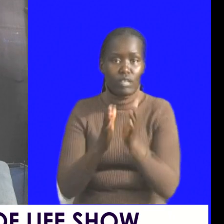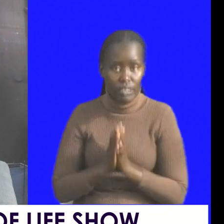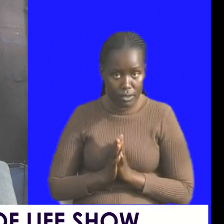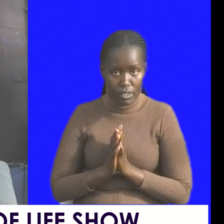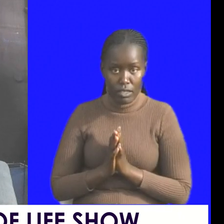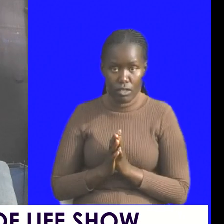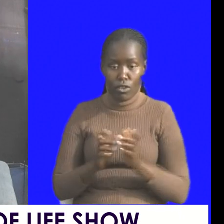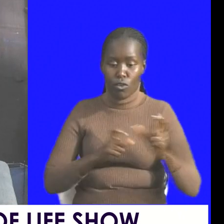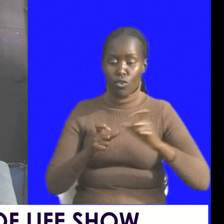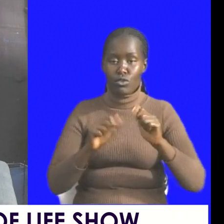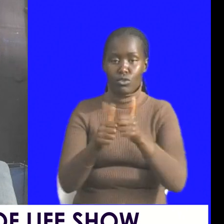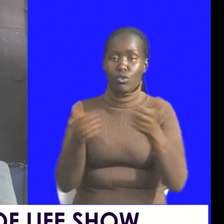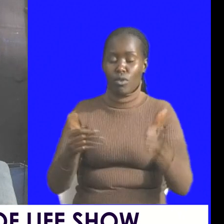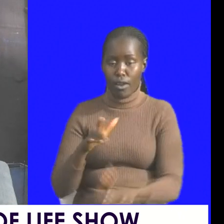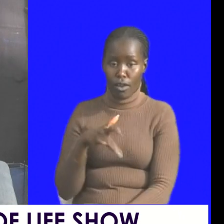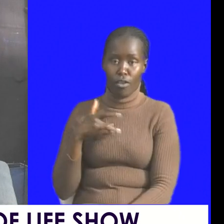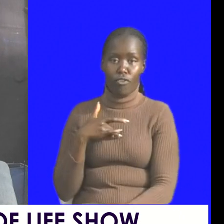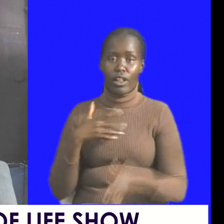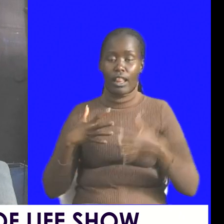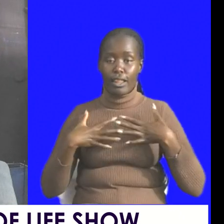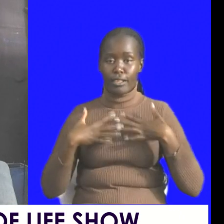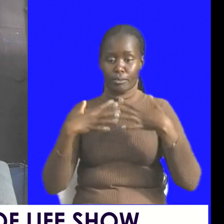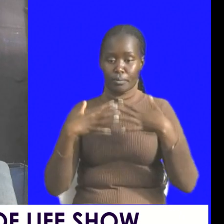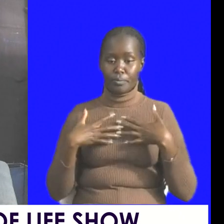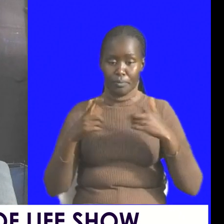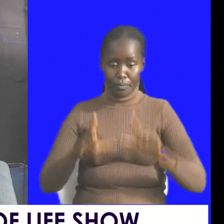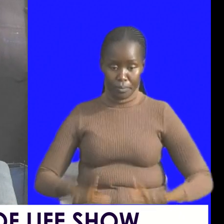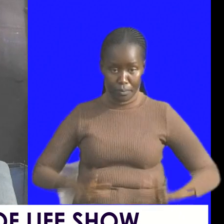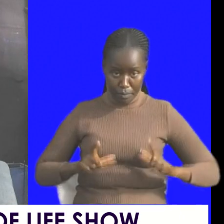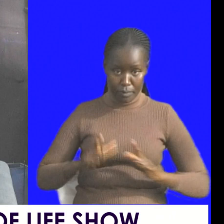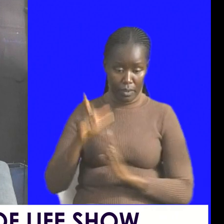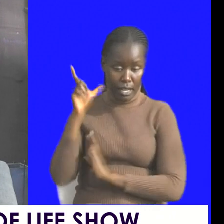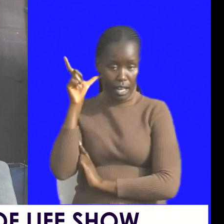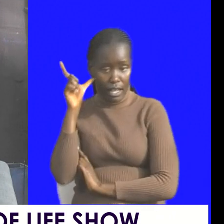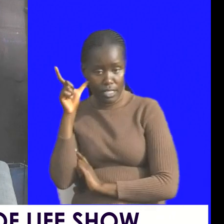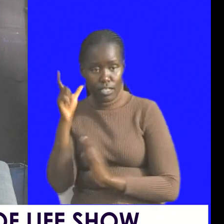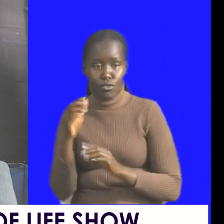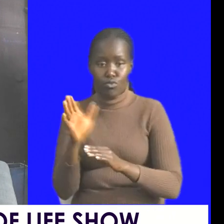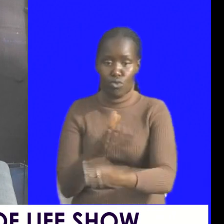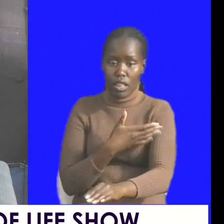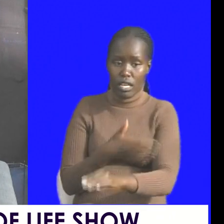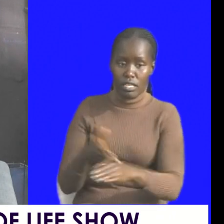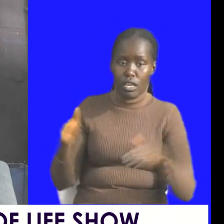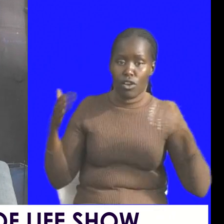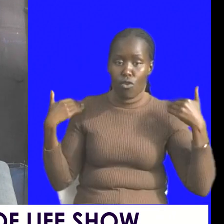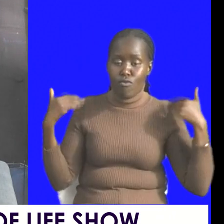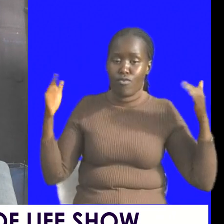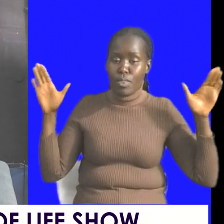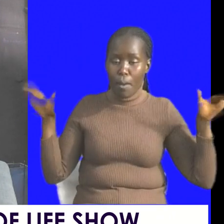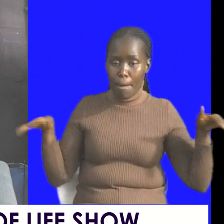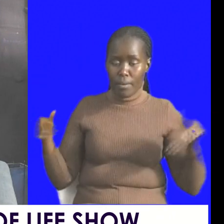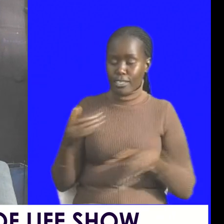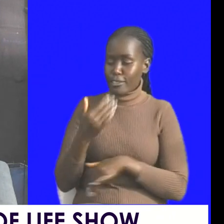just feel the breath of life listen to the singing of the birds in the air smell the